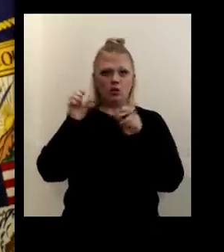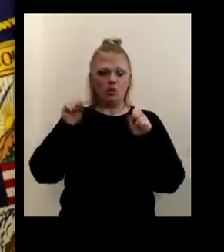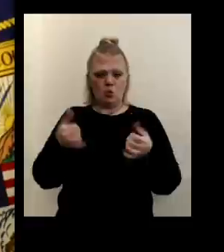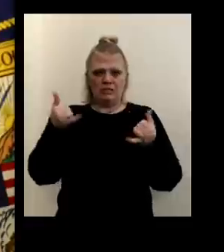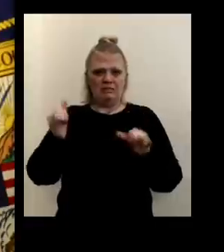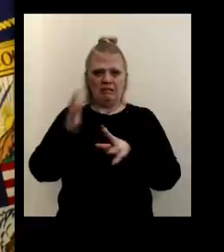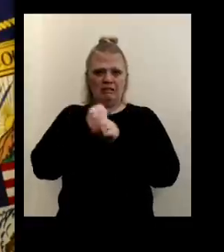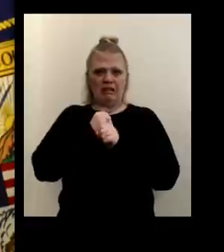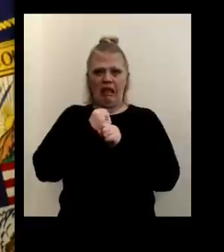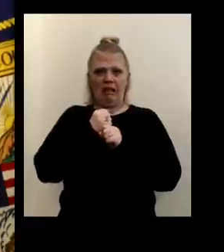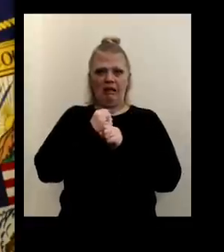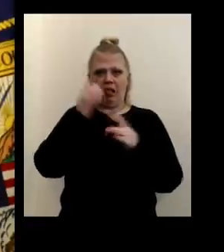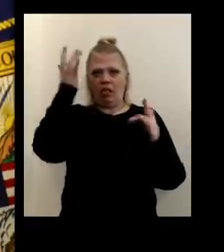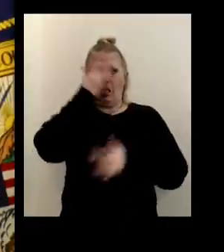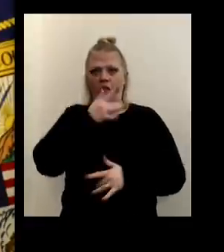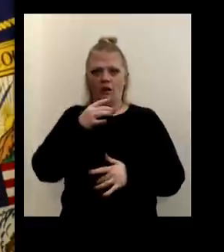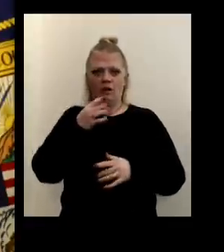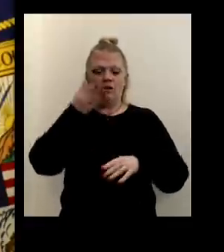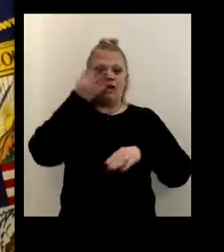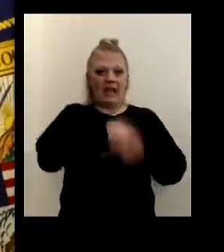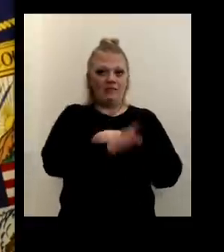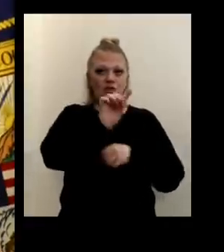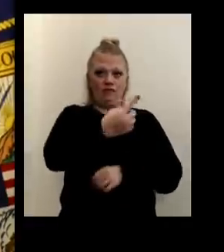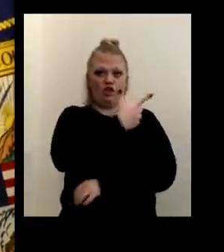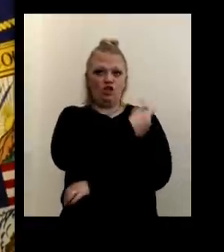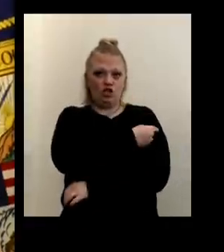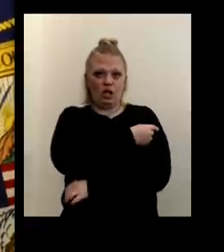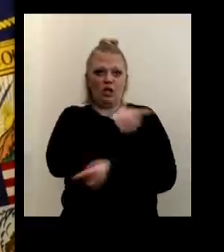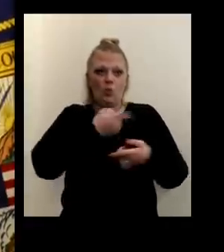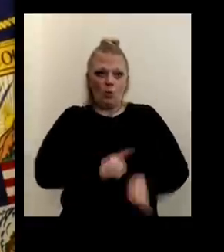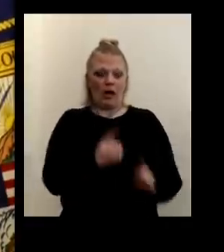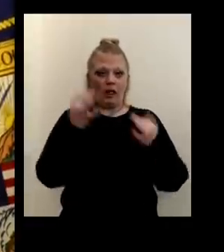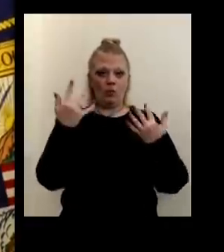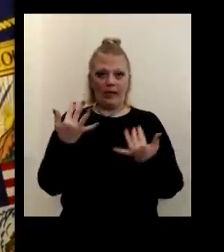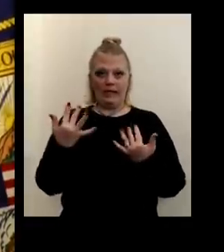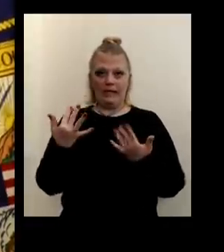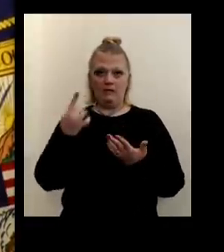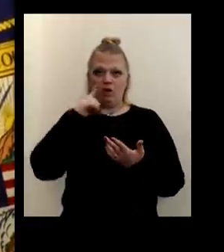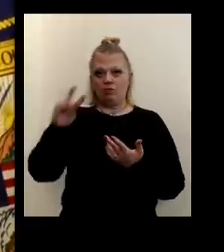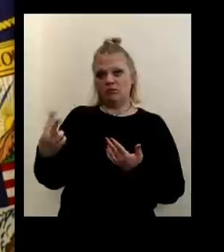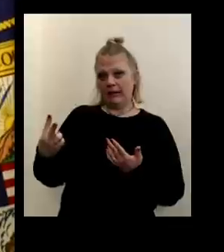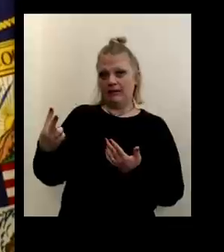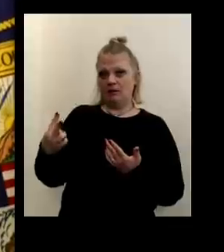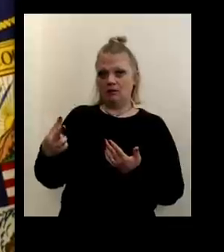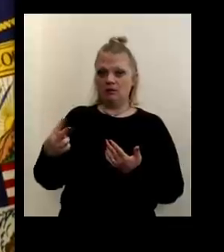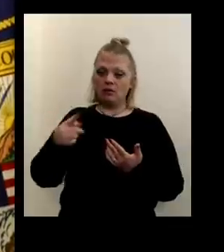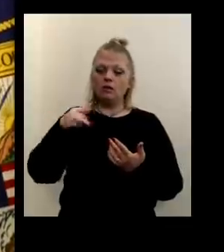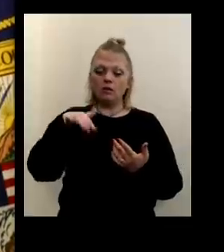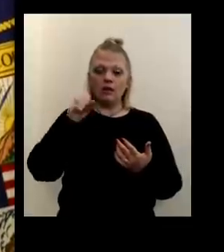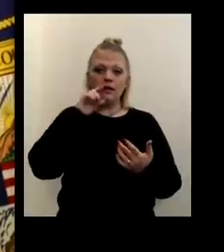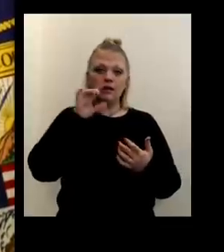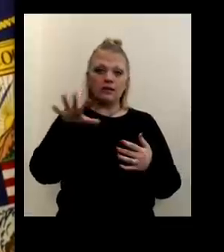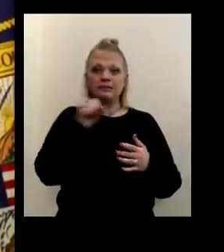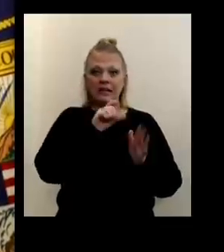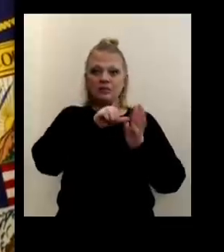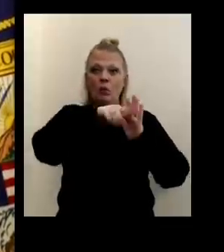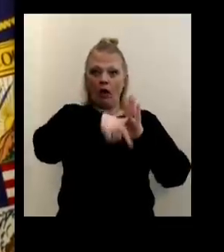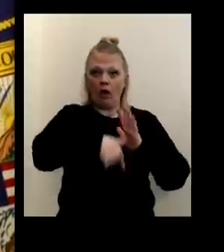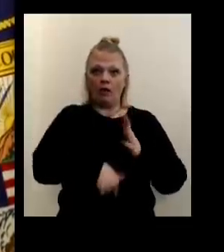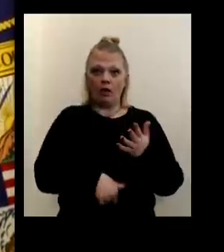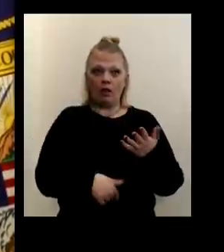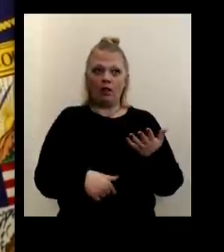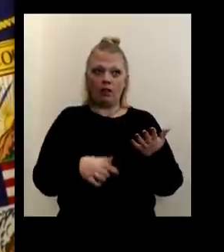uh, after their first dose while they're waiting for their second dose. Um, first of all, because, you know, it does take a while, a couple of weeks to,